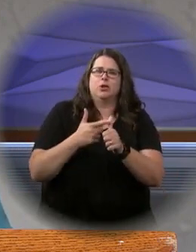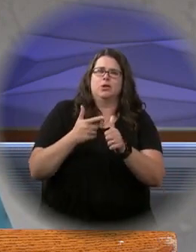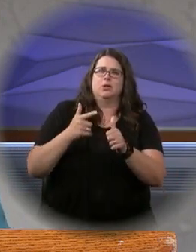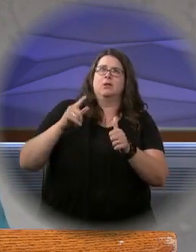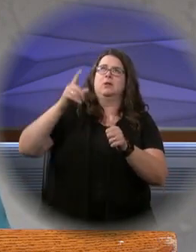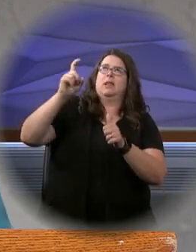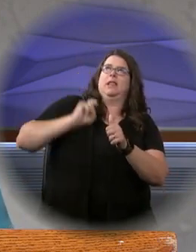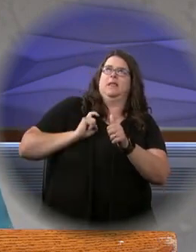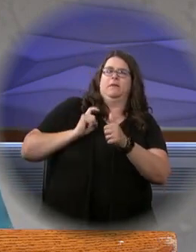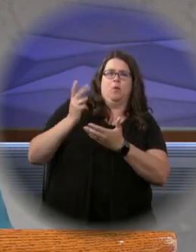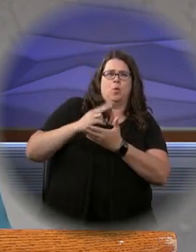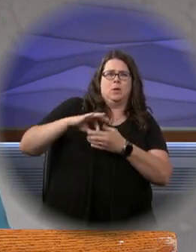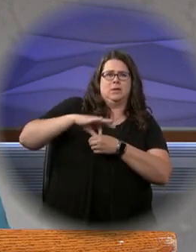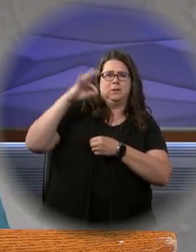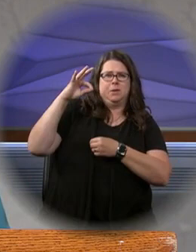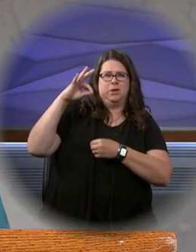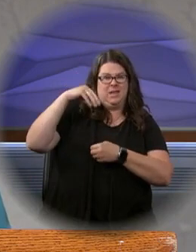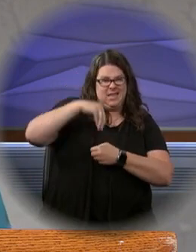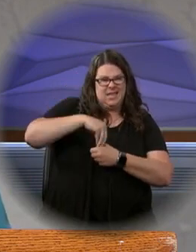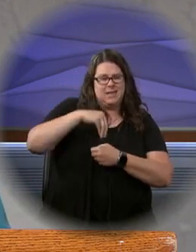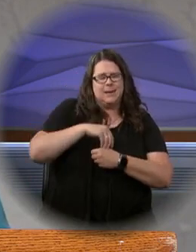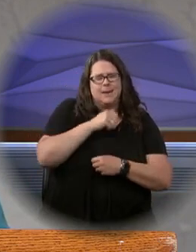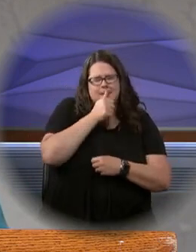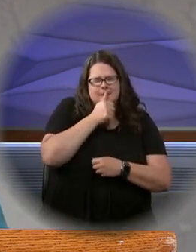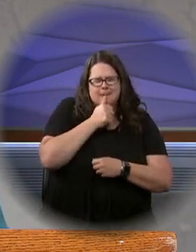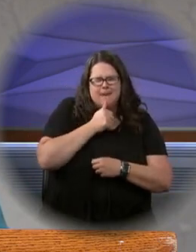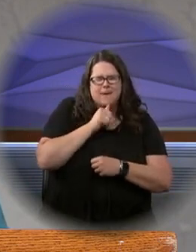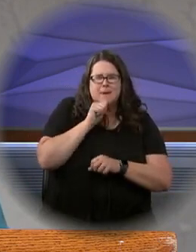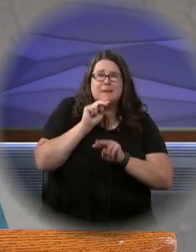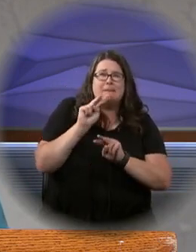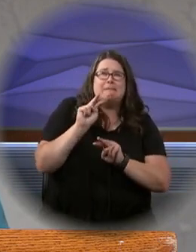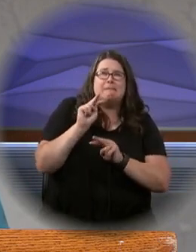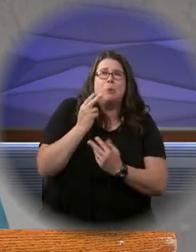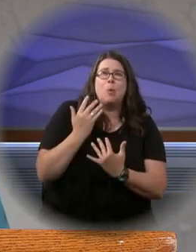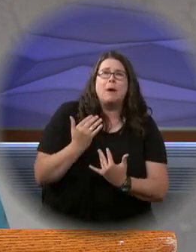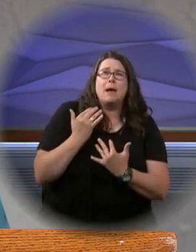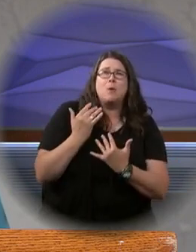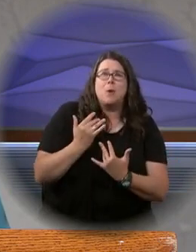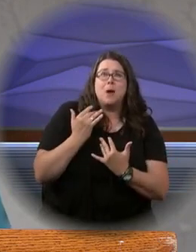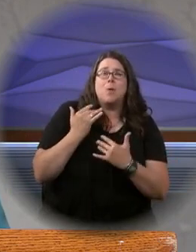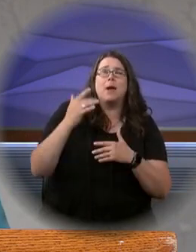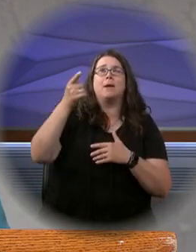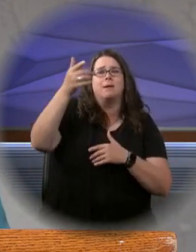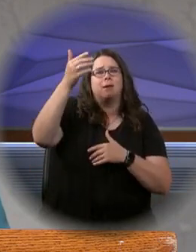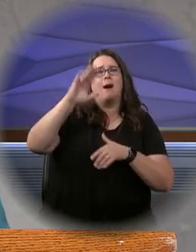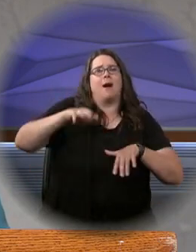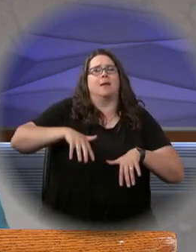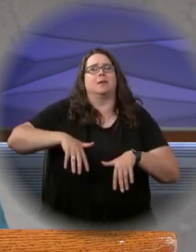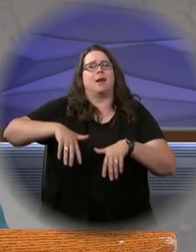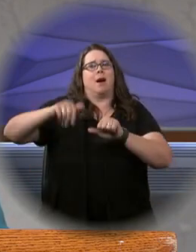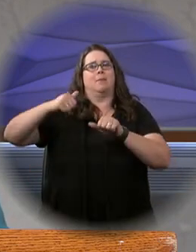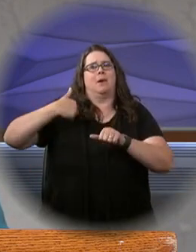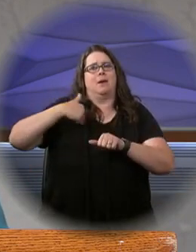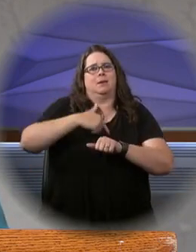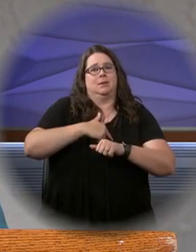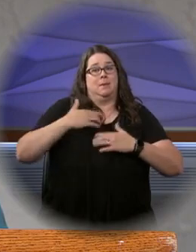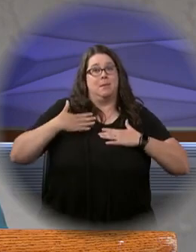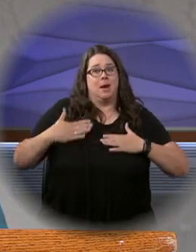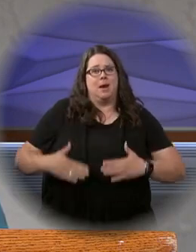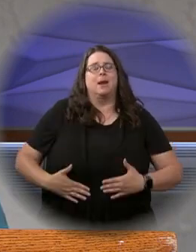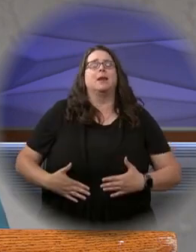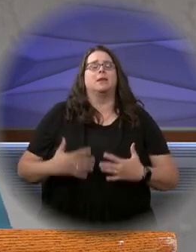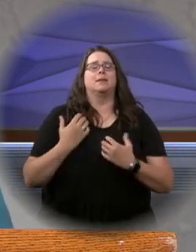we also groan within ourselves as we wait for adoption, the redemption of our bodies.